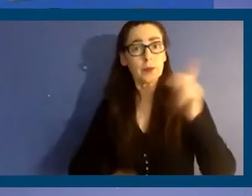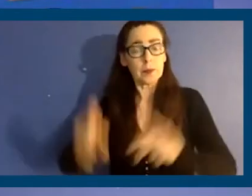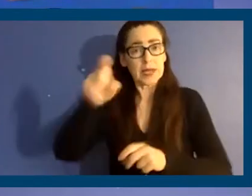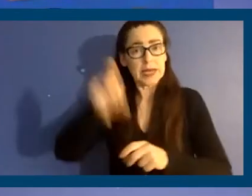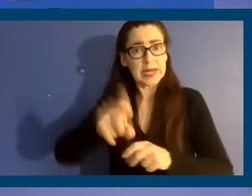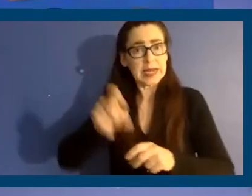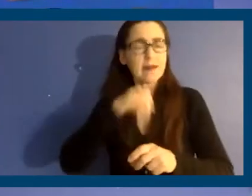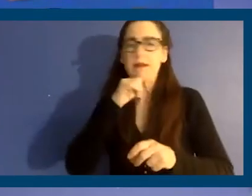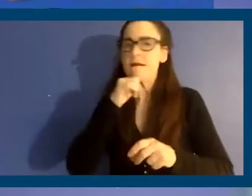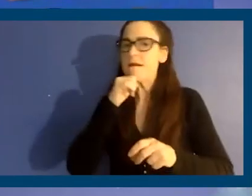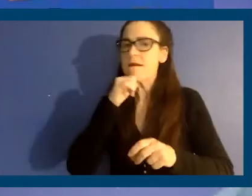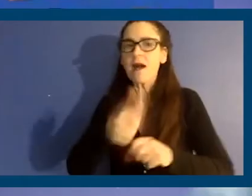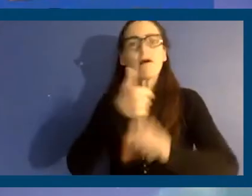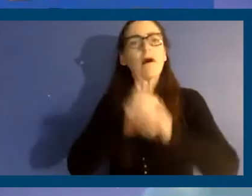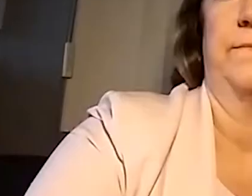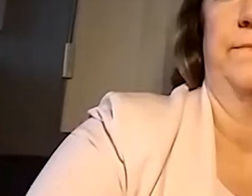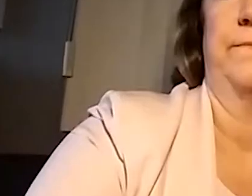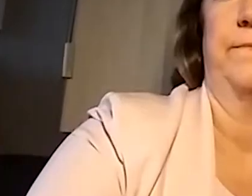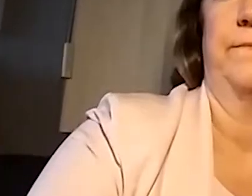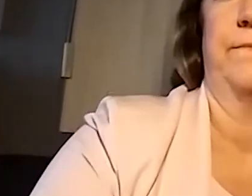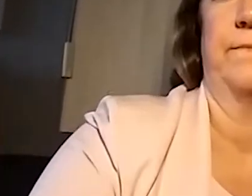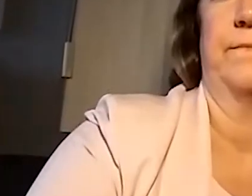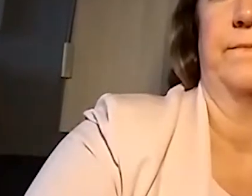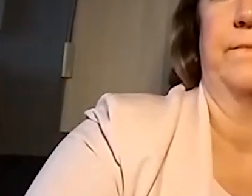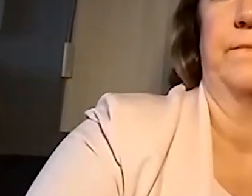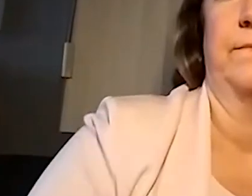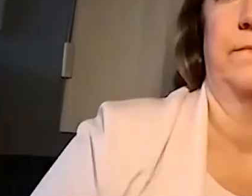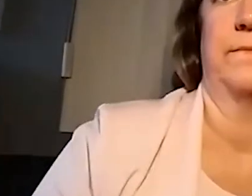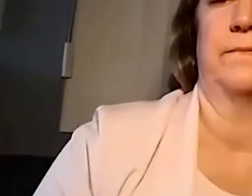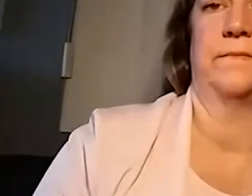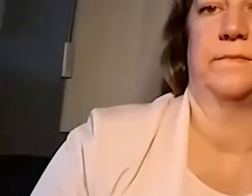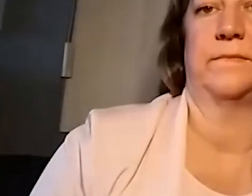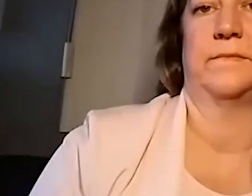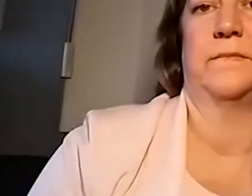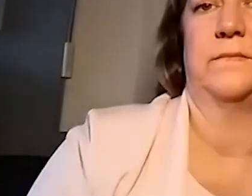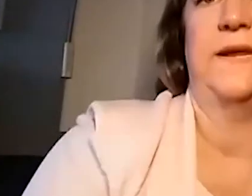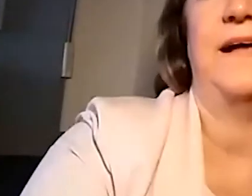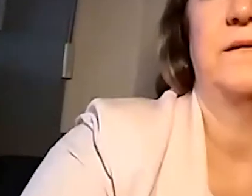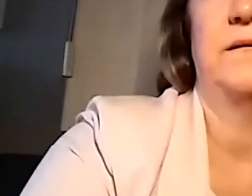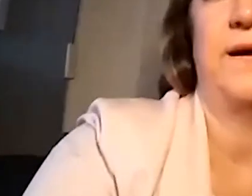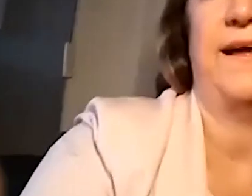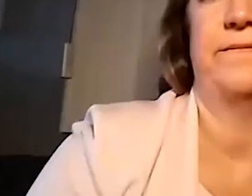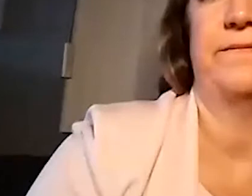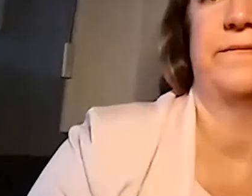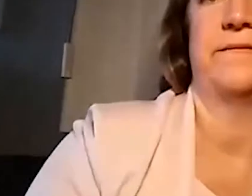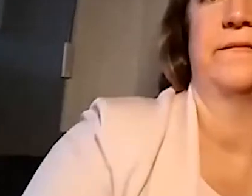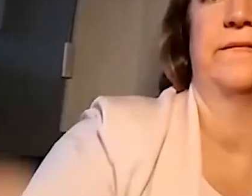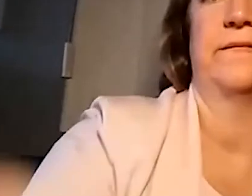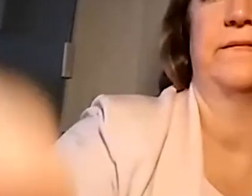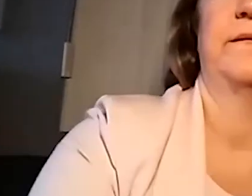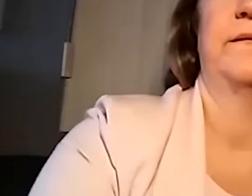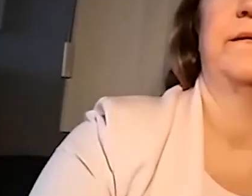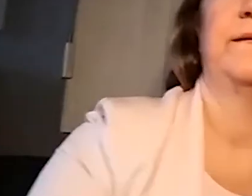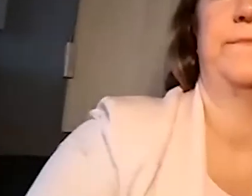currently covered by rent control. Could I add real quickly to that, Susie? So I want to just